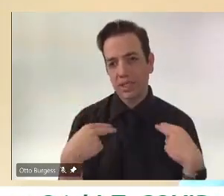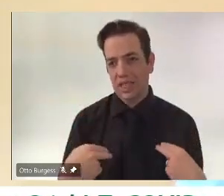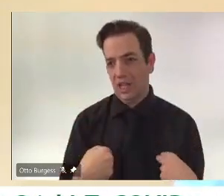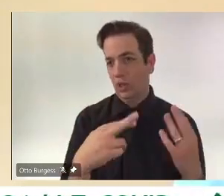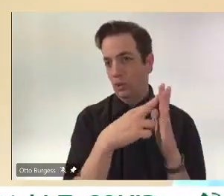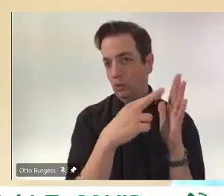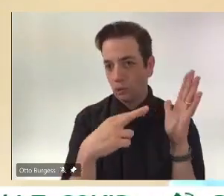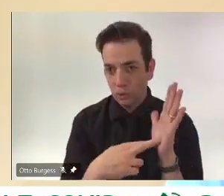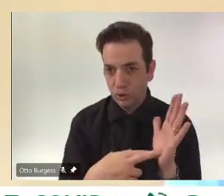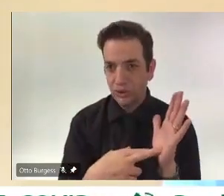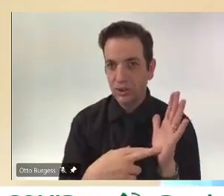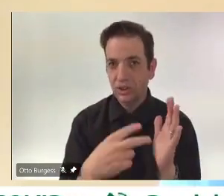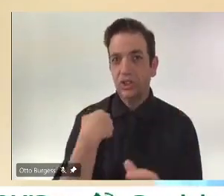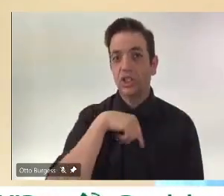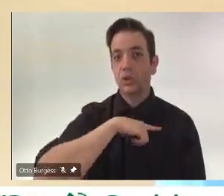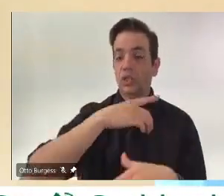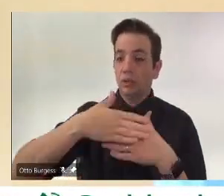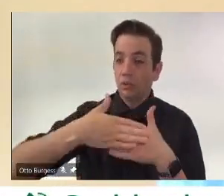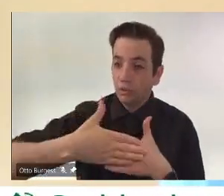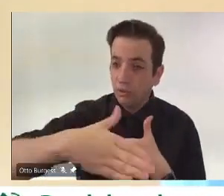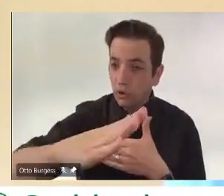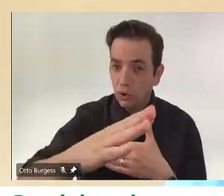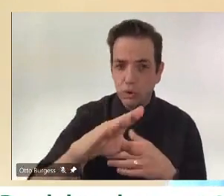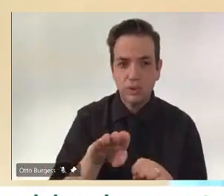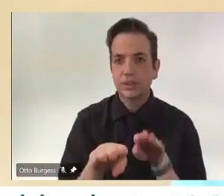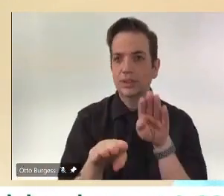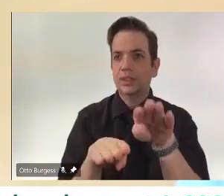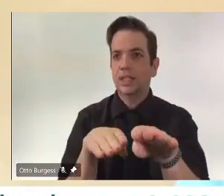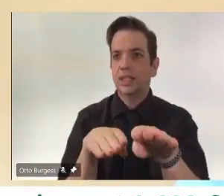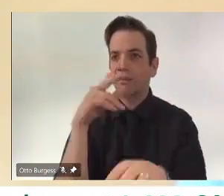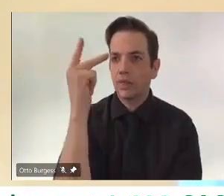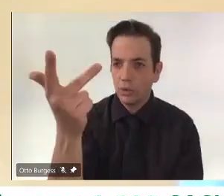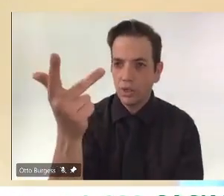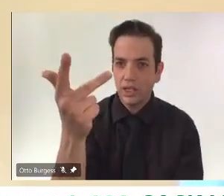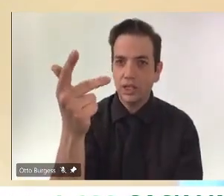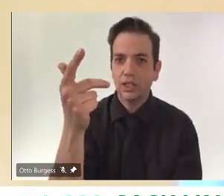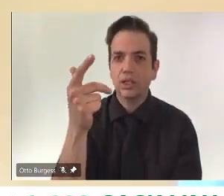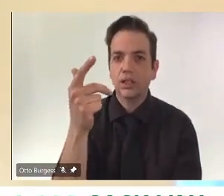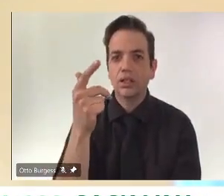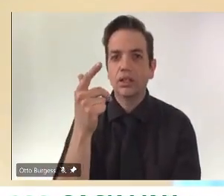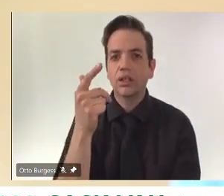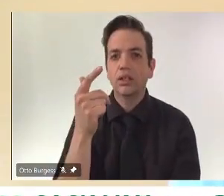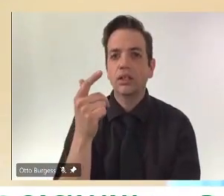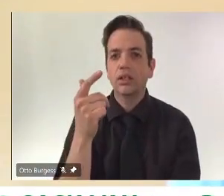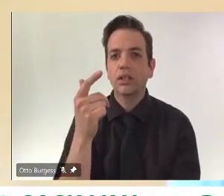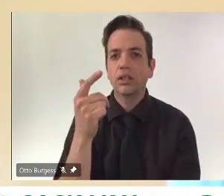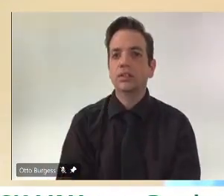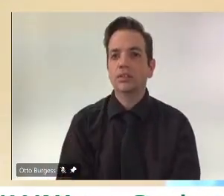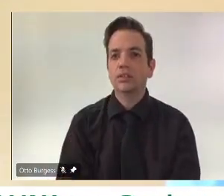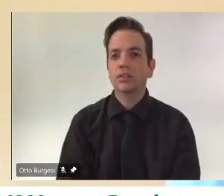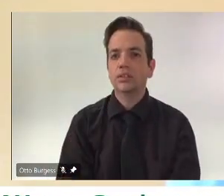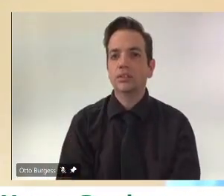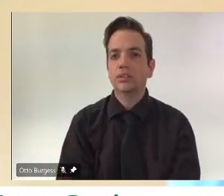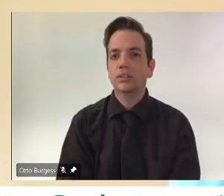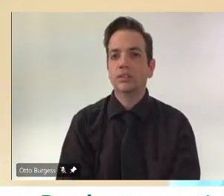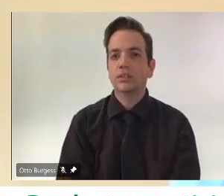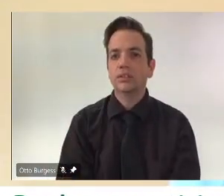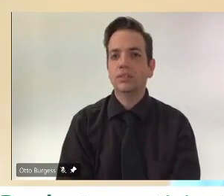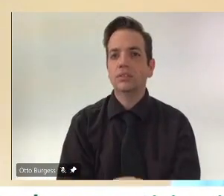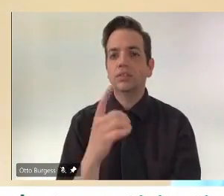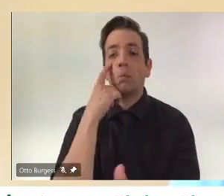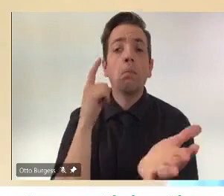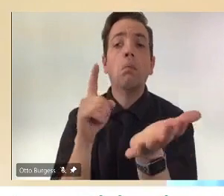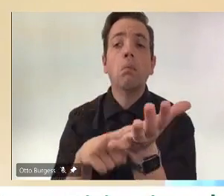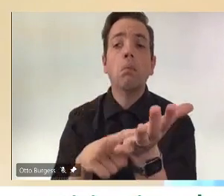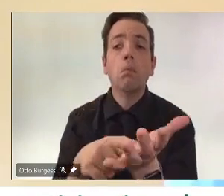move forward, you know, into step three, keep an eye on both what's happening in Saskatchewan, what's happening in our neighboring provinces